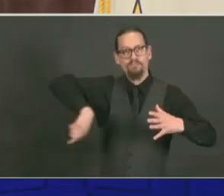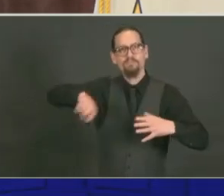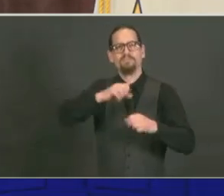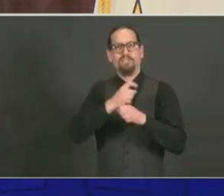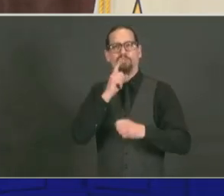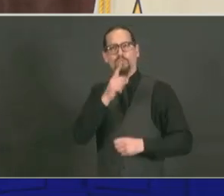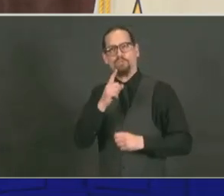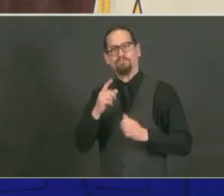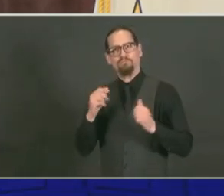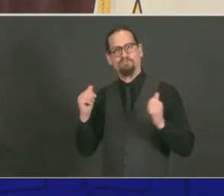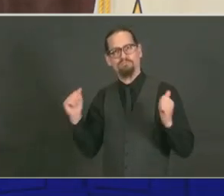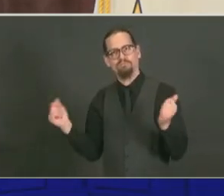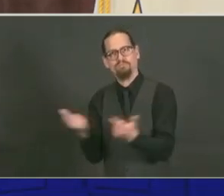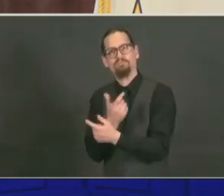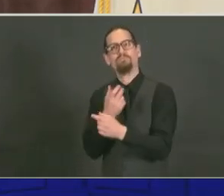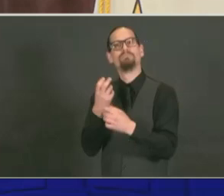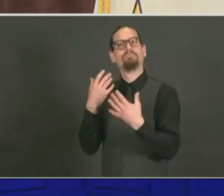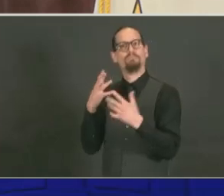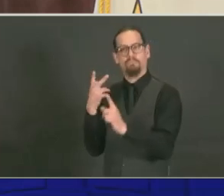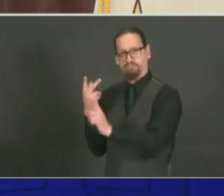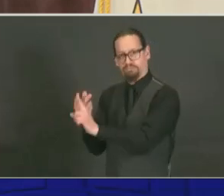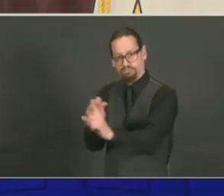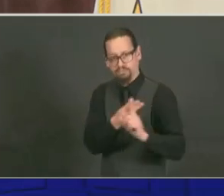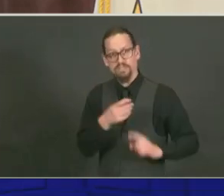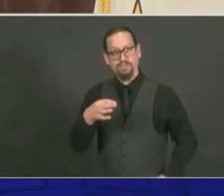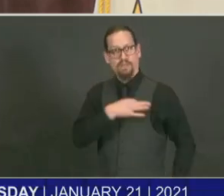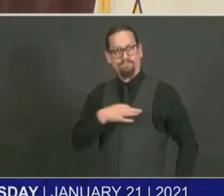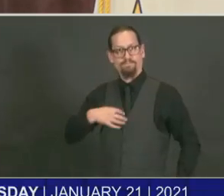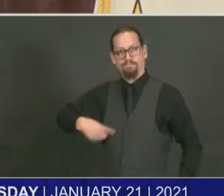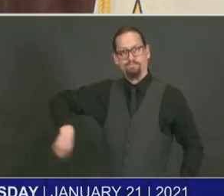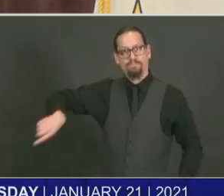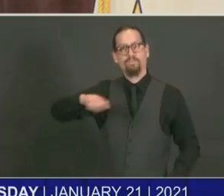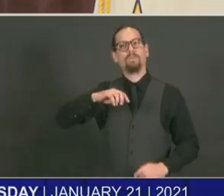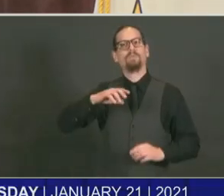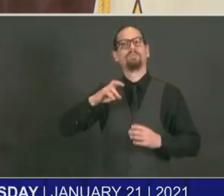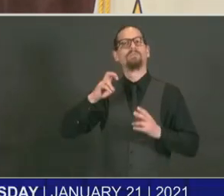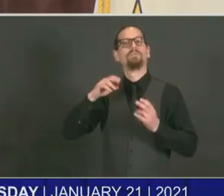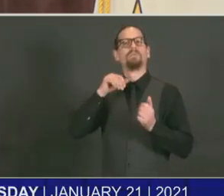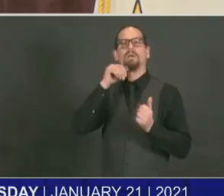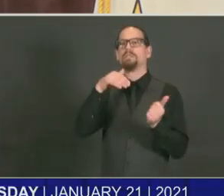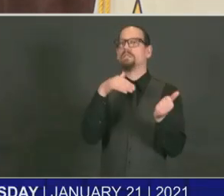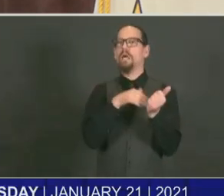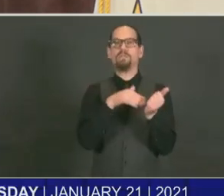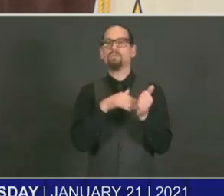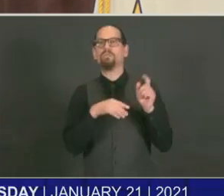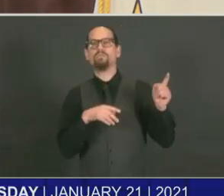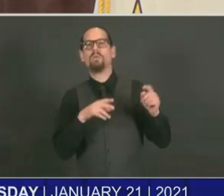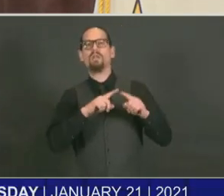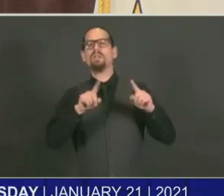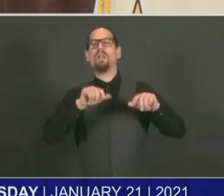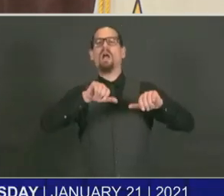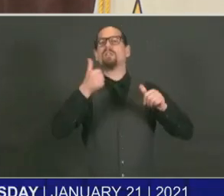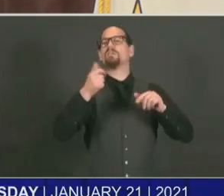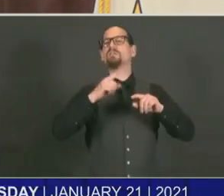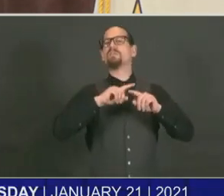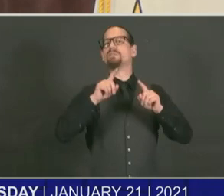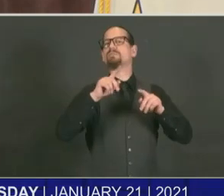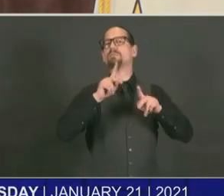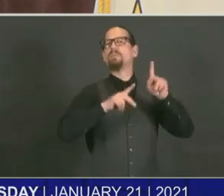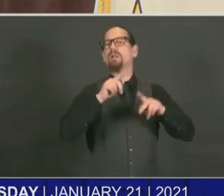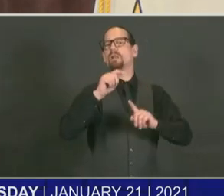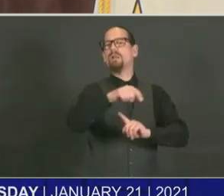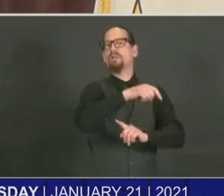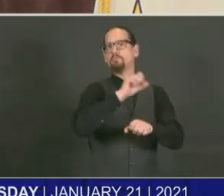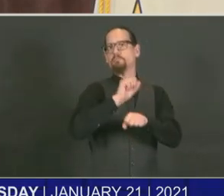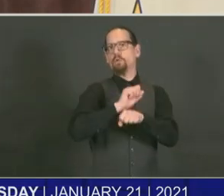-clinical staff, we have been able to work with them to shift to vaccinate more of